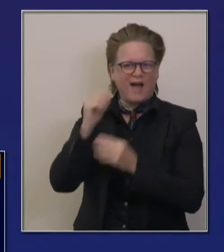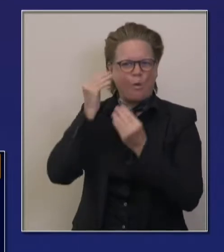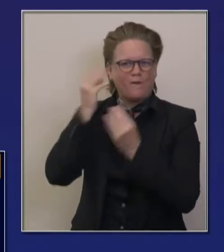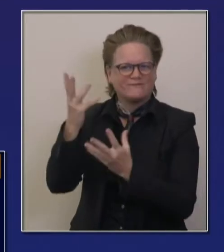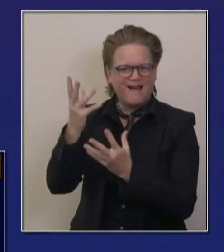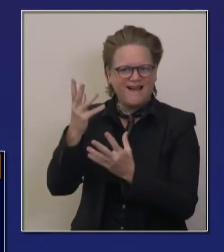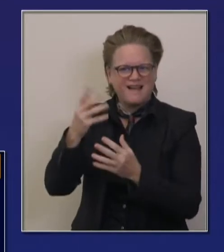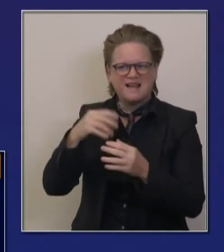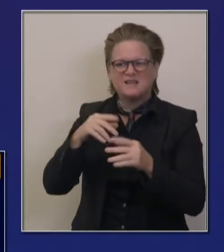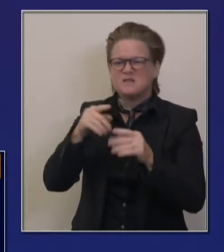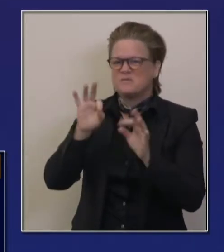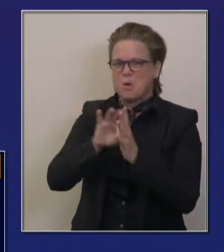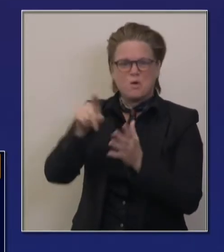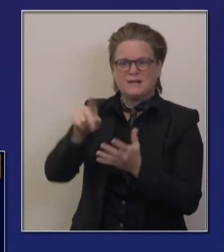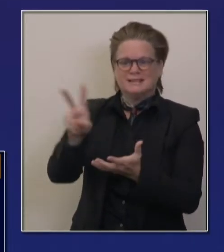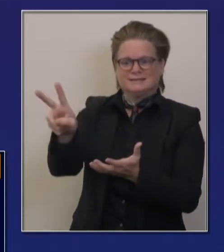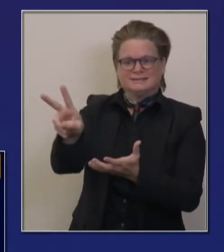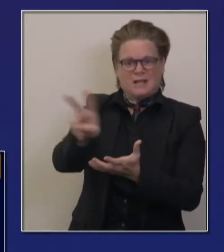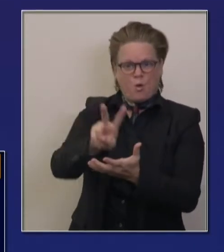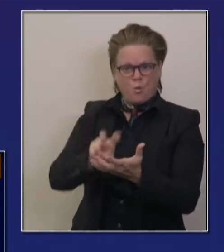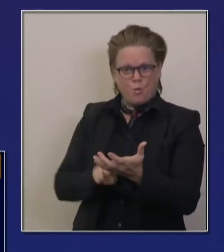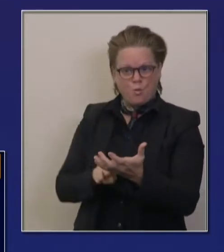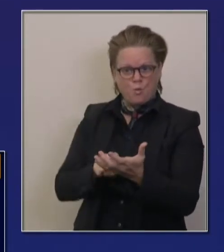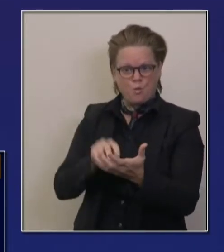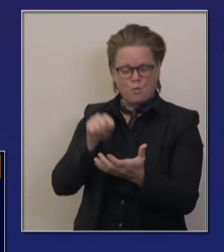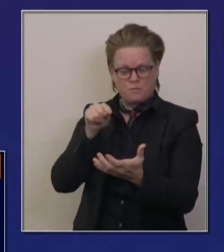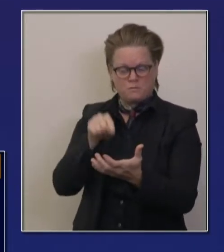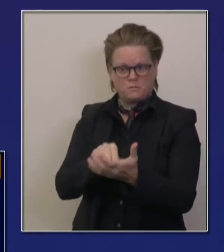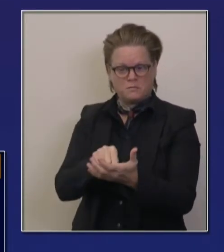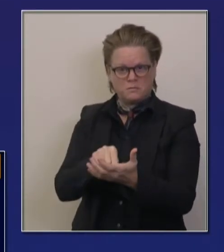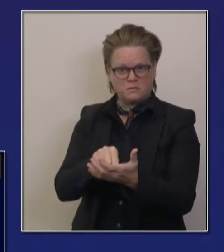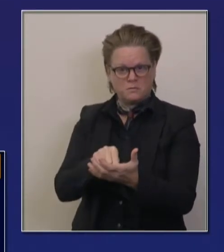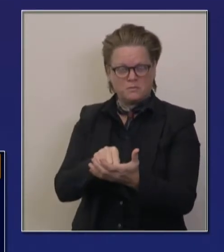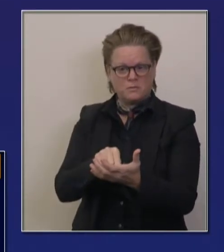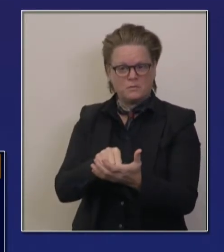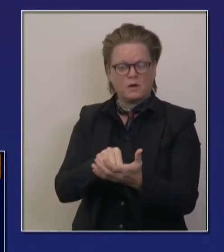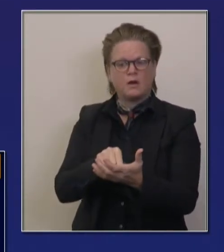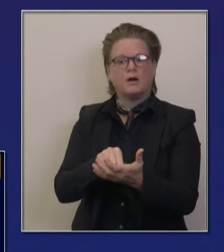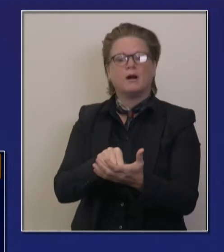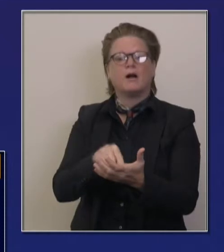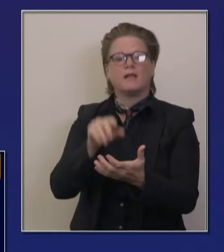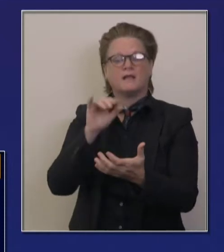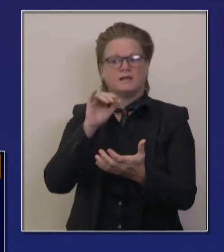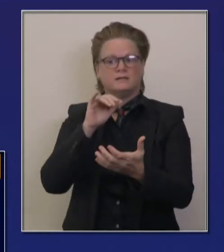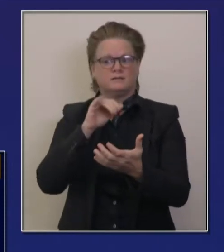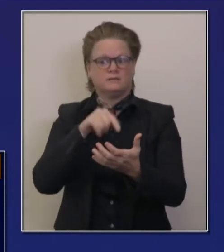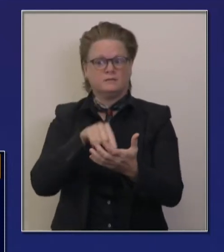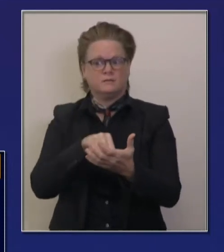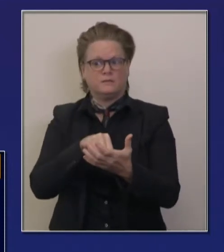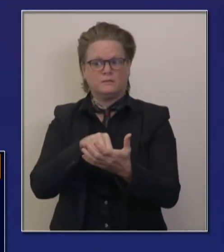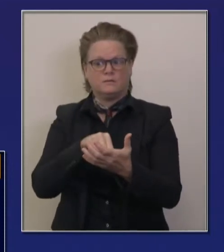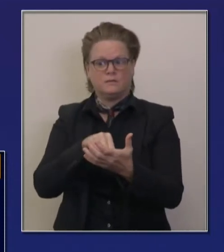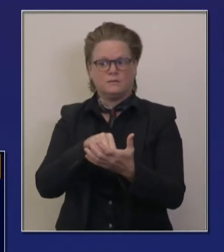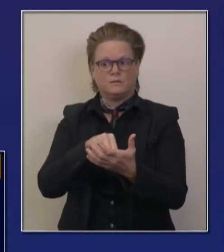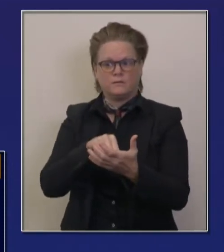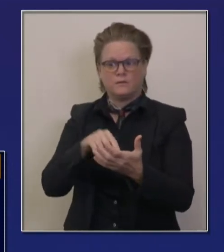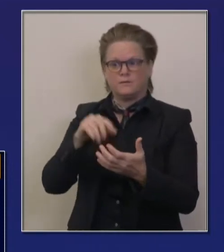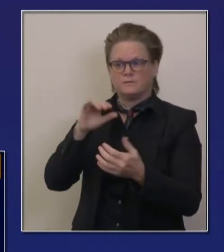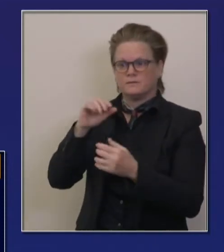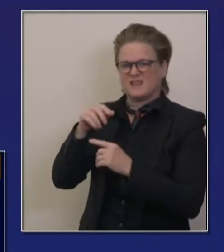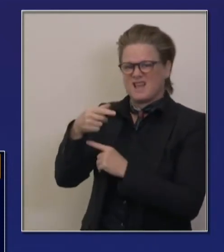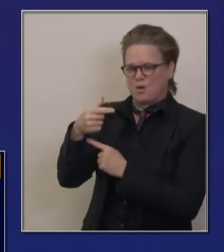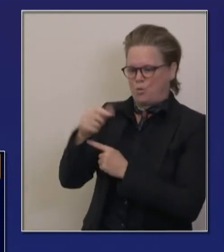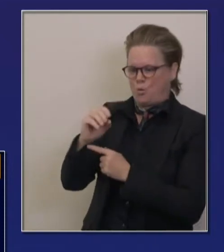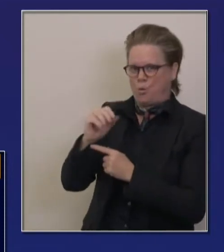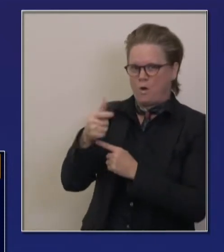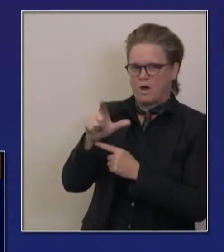process. Go, if you have Google Android, and download the notification app from Google Play, and you just open the app, and